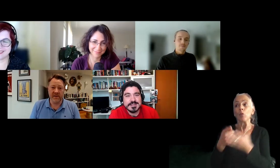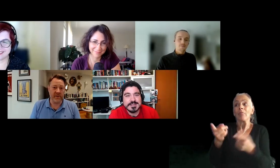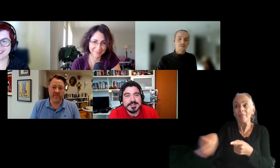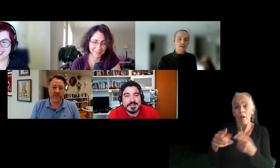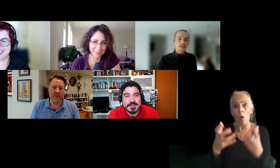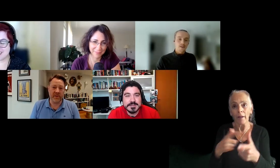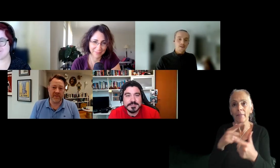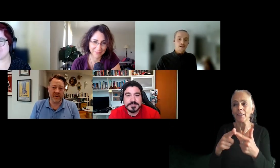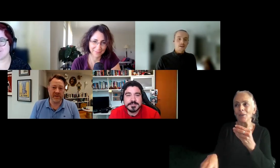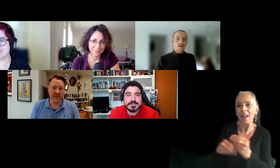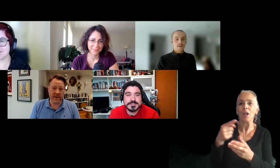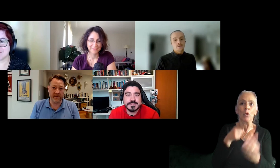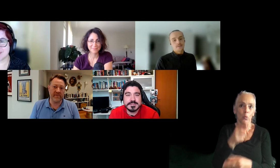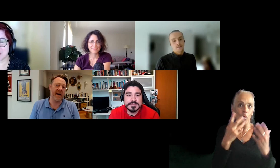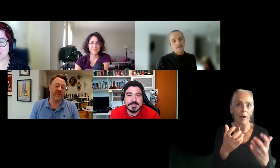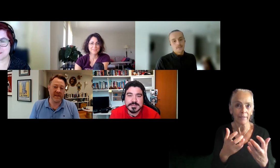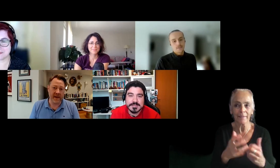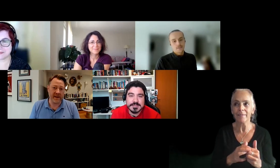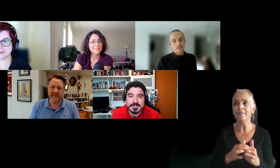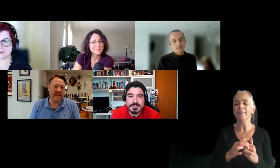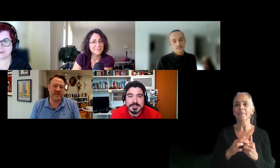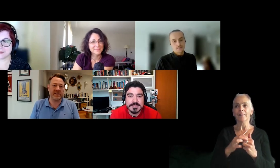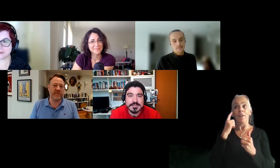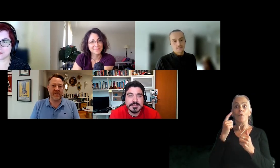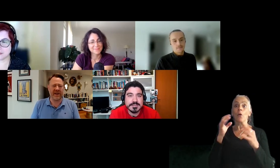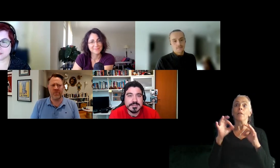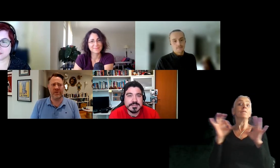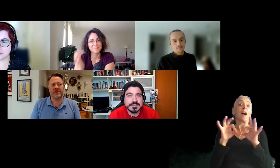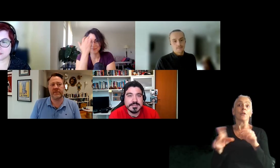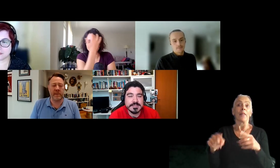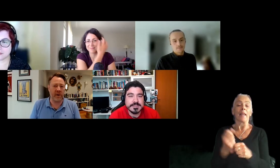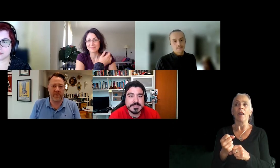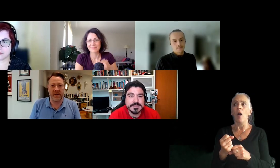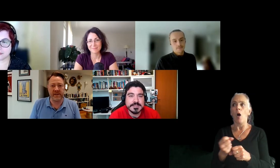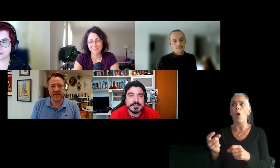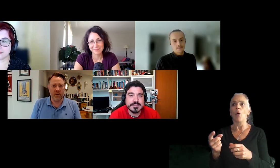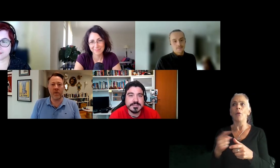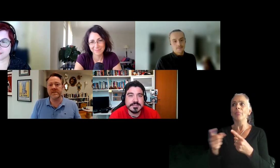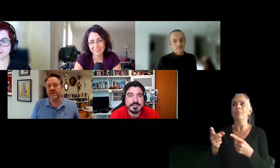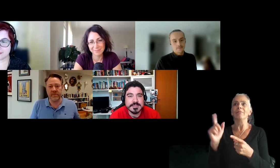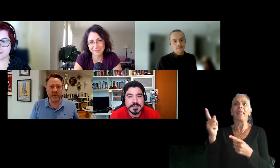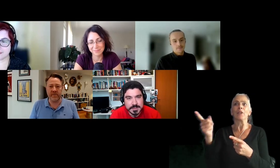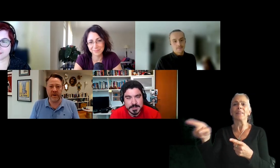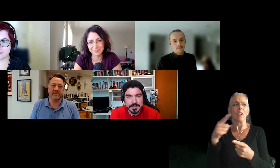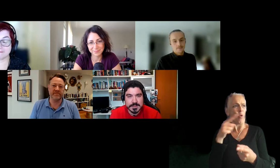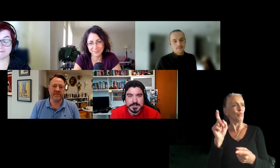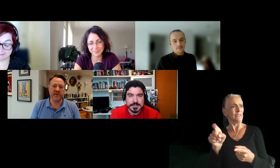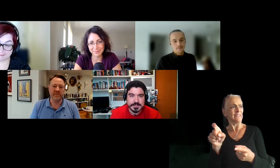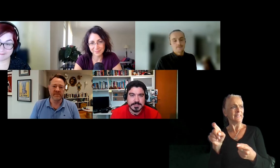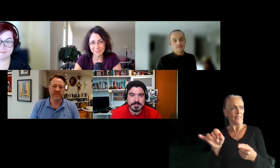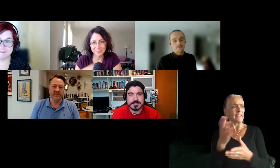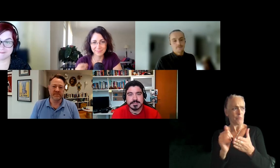to, for them to put forth the effort to do it for the value they get. It's, it's just something that like, Oh, well, this should definitely be part of our process. Why wasn't it before? Right.